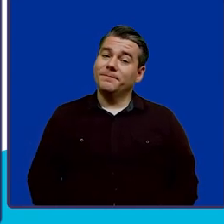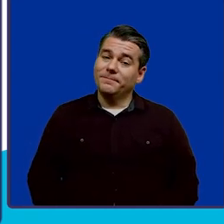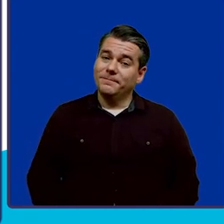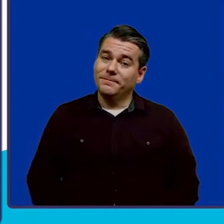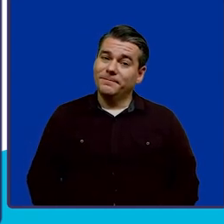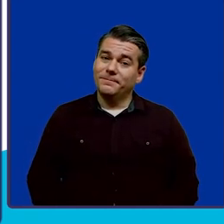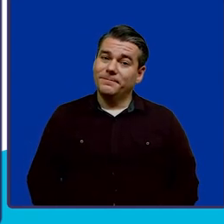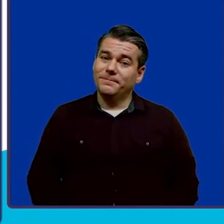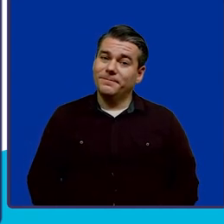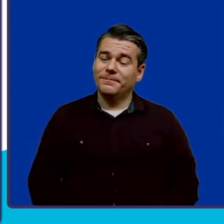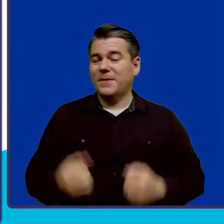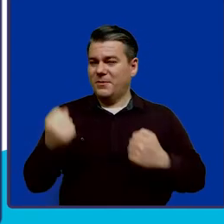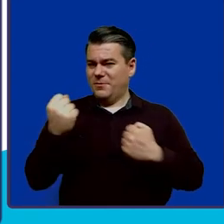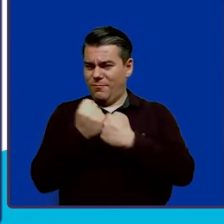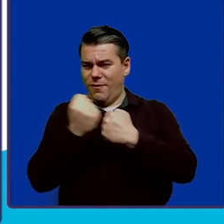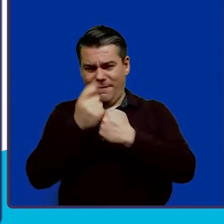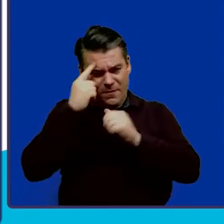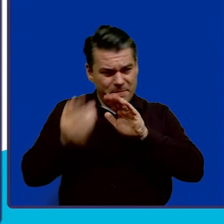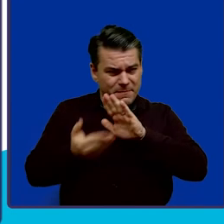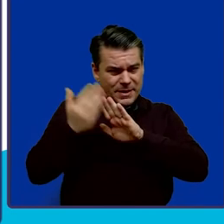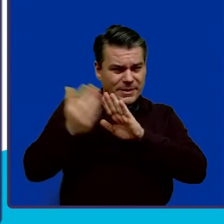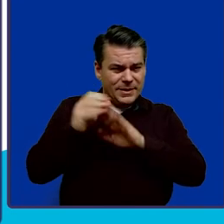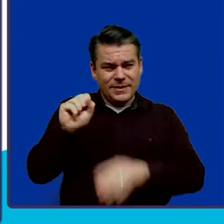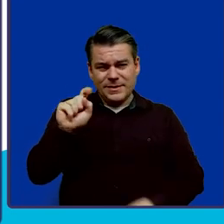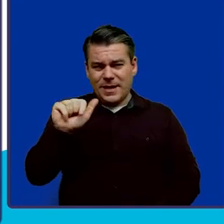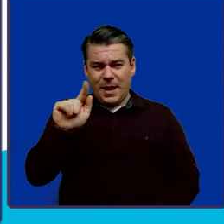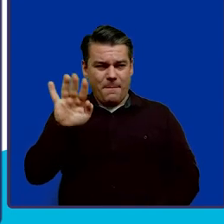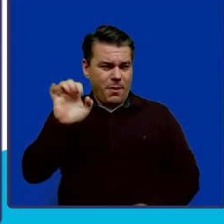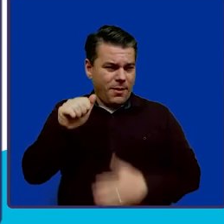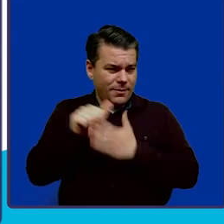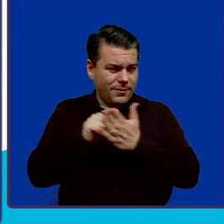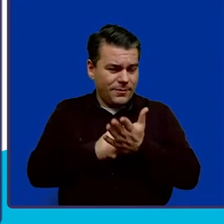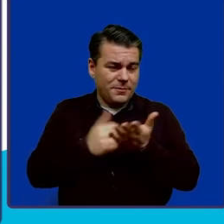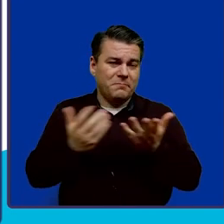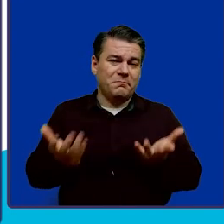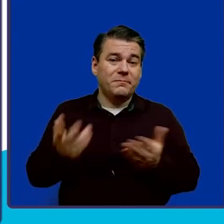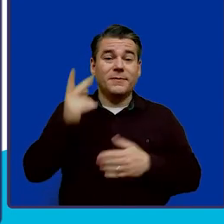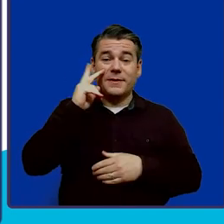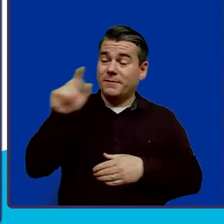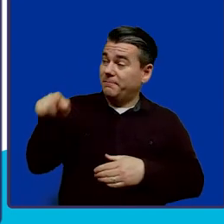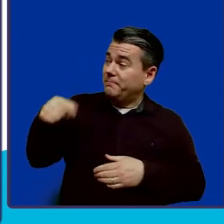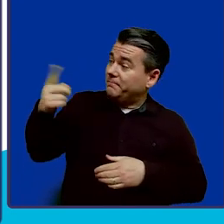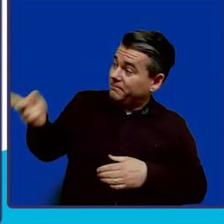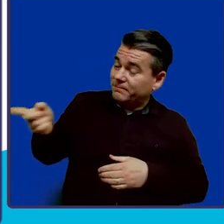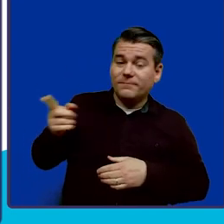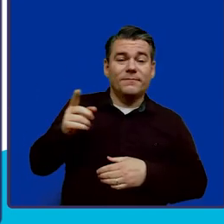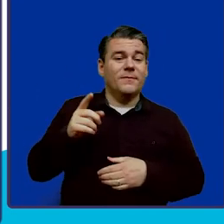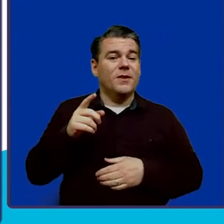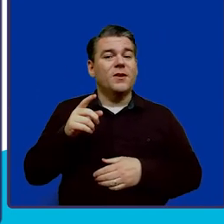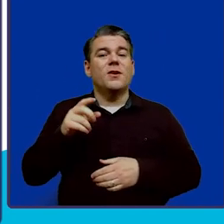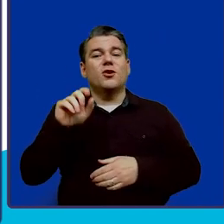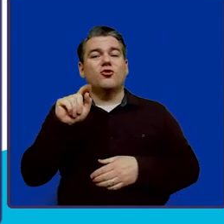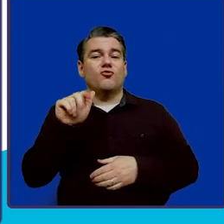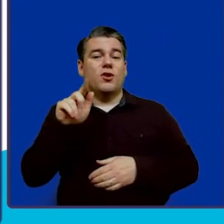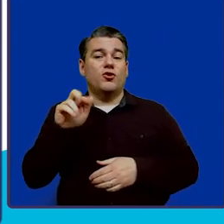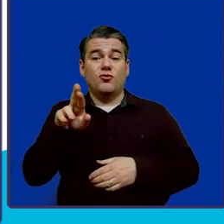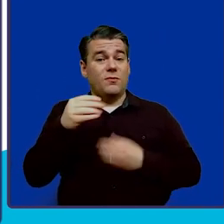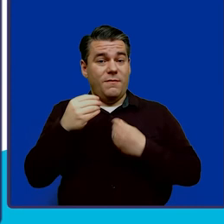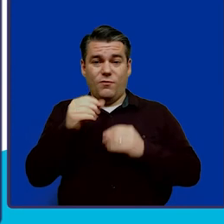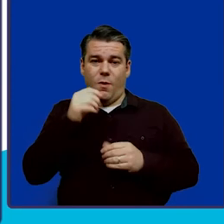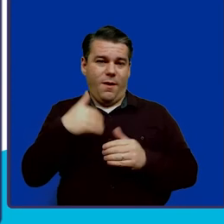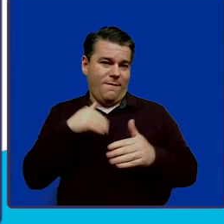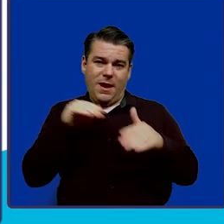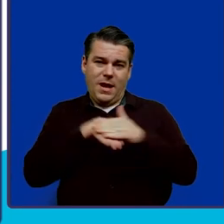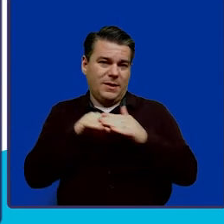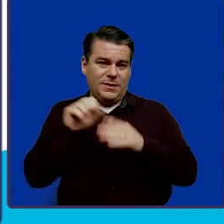what about support for maintaining a stable account? So, please note the West Virginia State Treasurer's Office, we do not have access